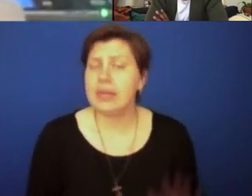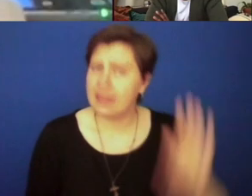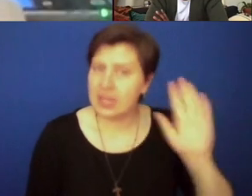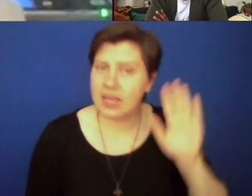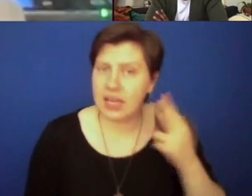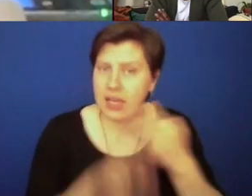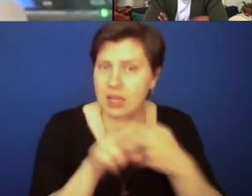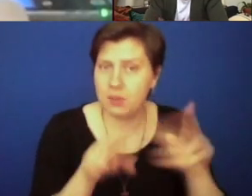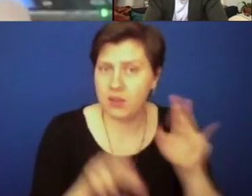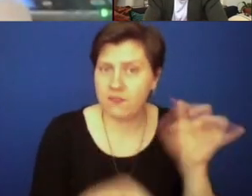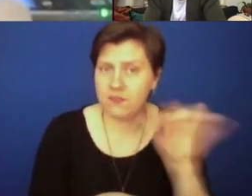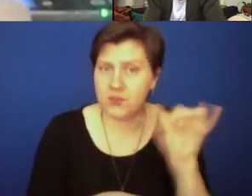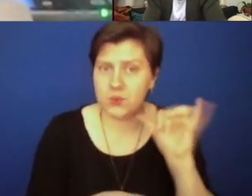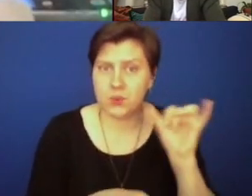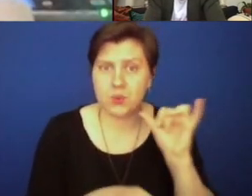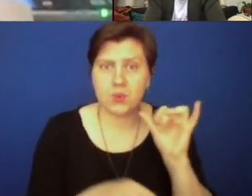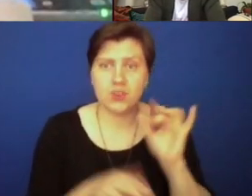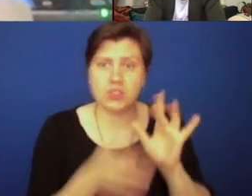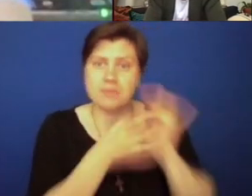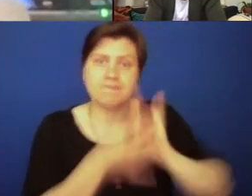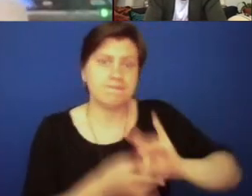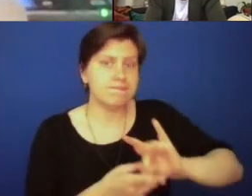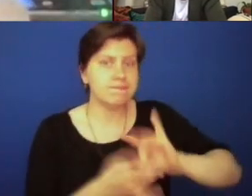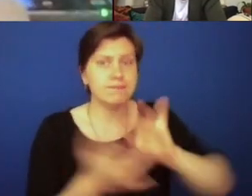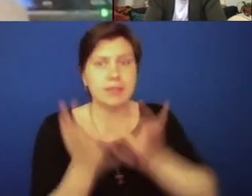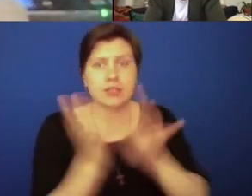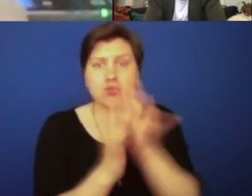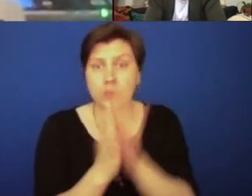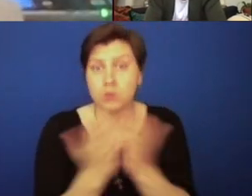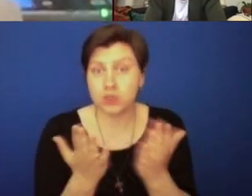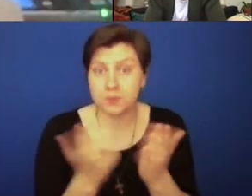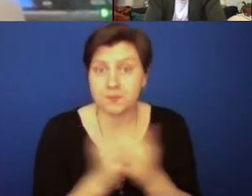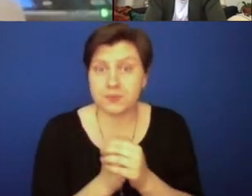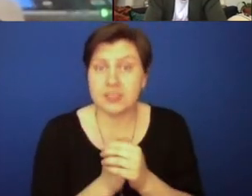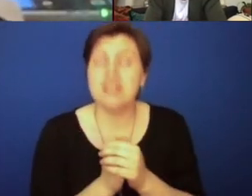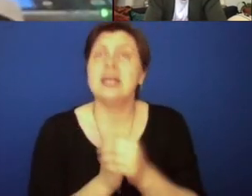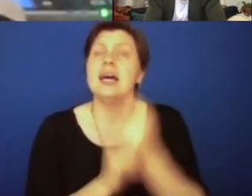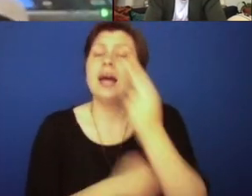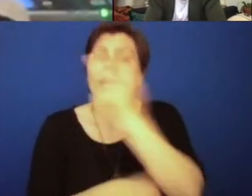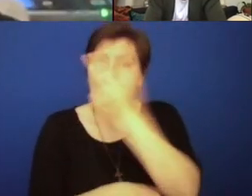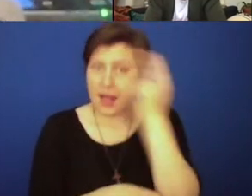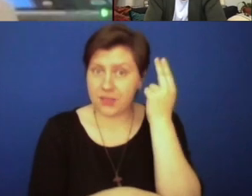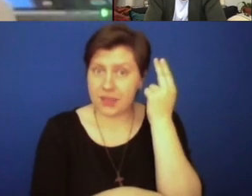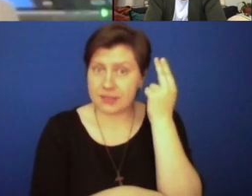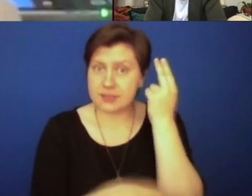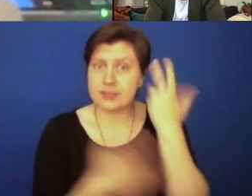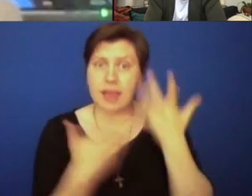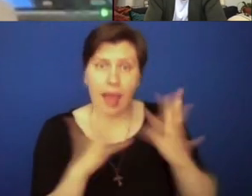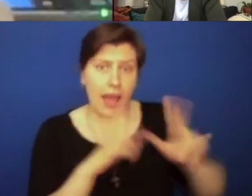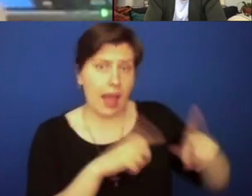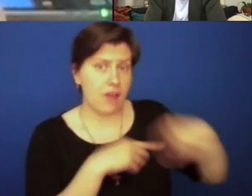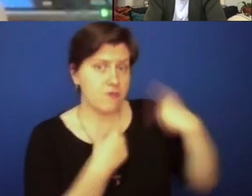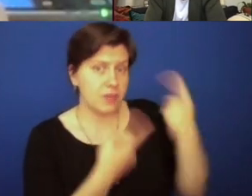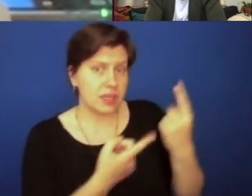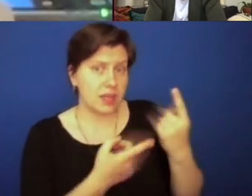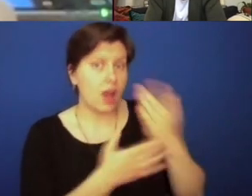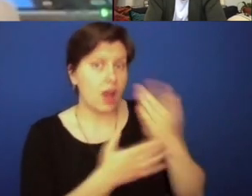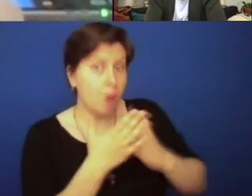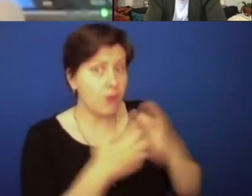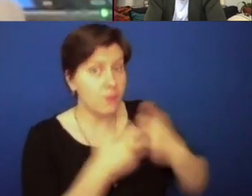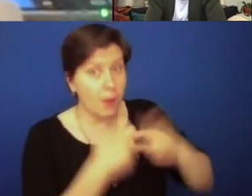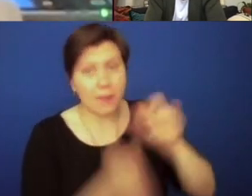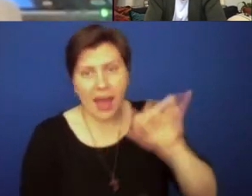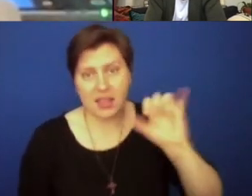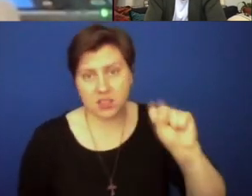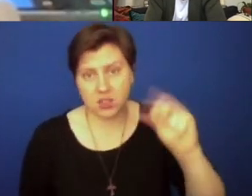to bring a scriptural aspect, a spiritual aspect on it, know, Catholics have been a part of the